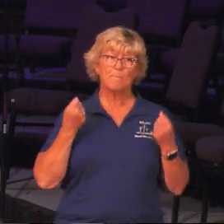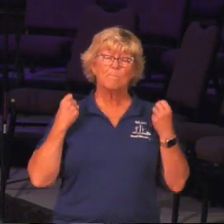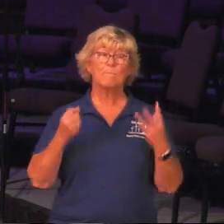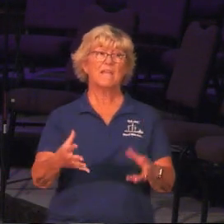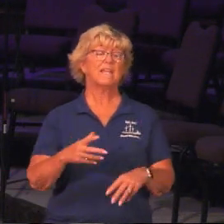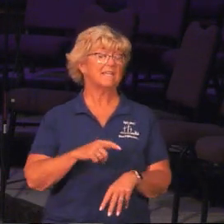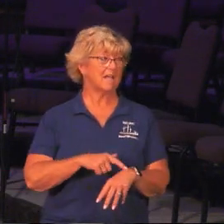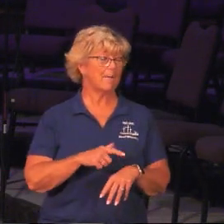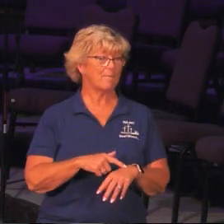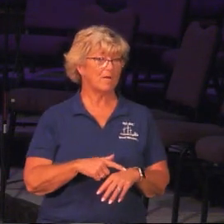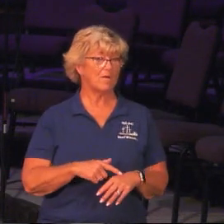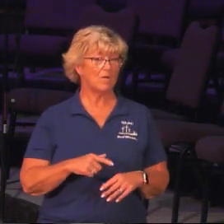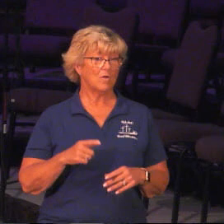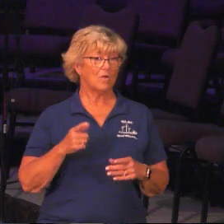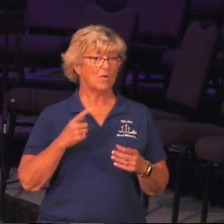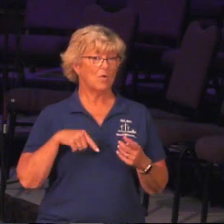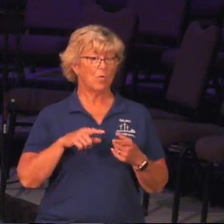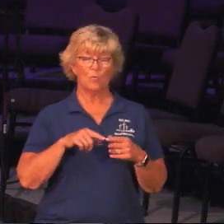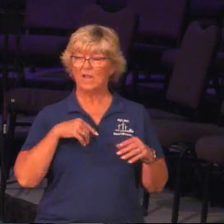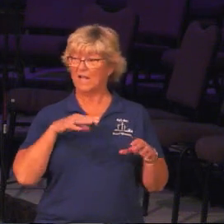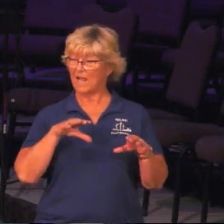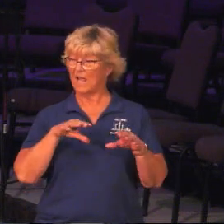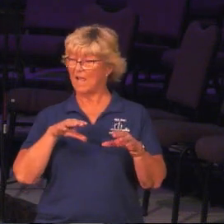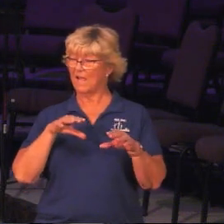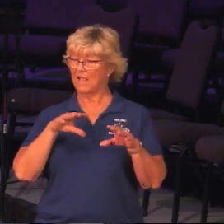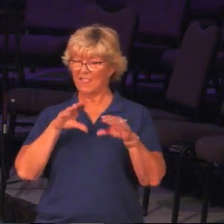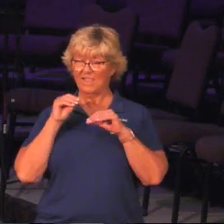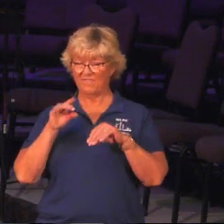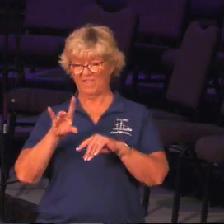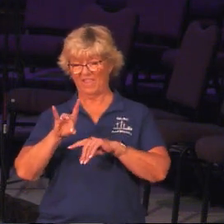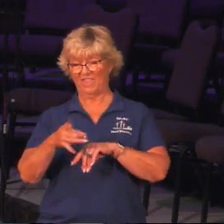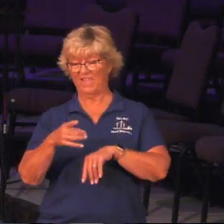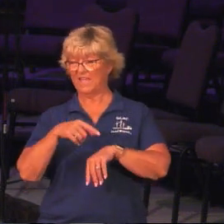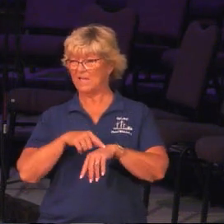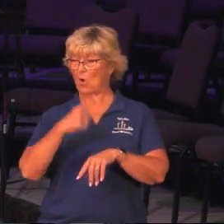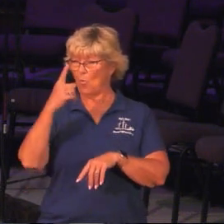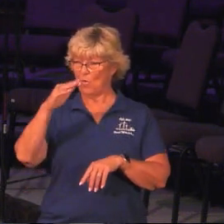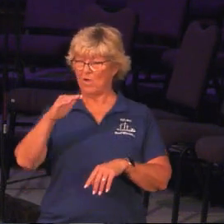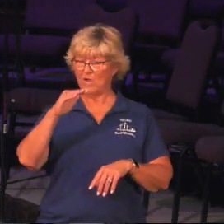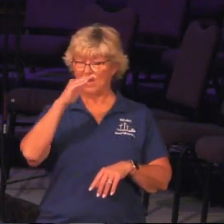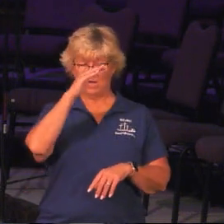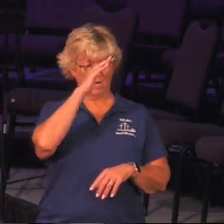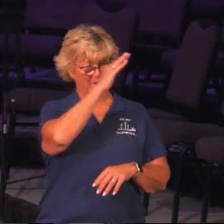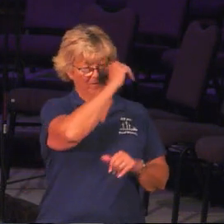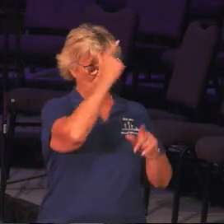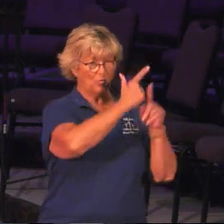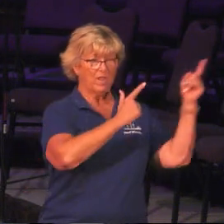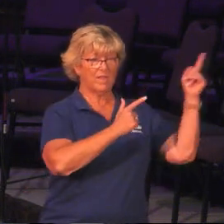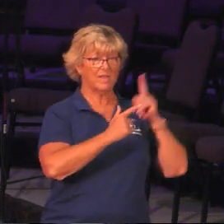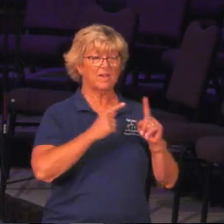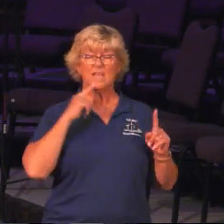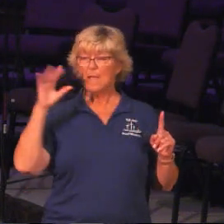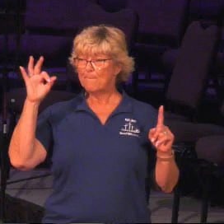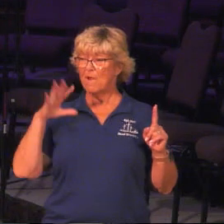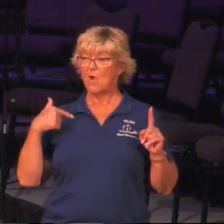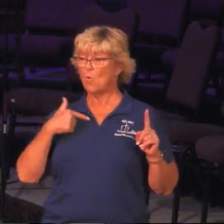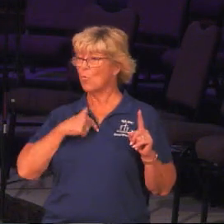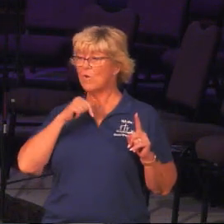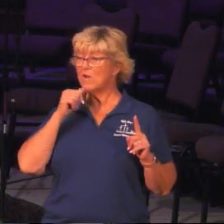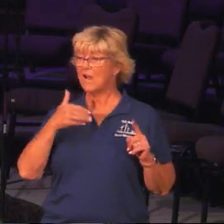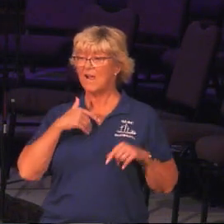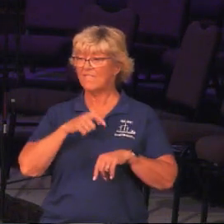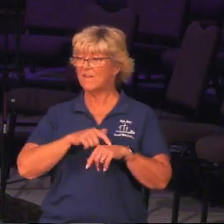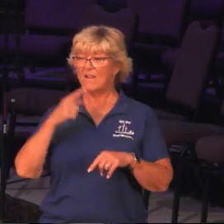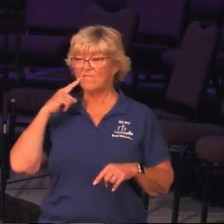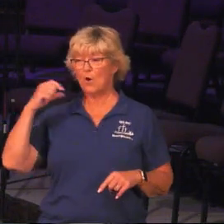on leaving the eighth stop that we had, Johnny, the younger brother, pulled me aside, he goes, Pastor, we do not have time